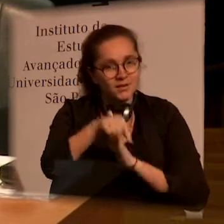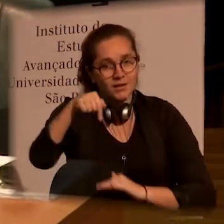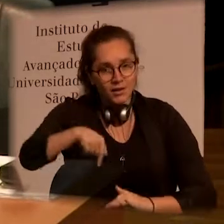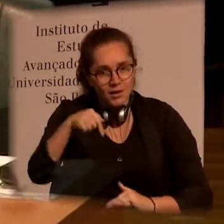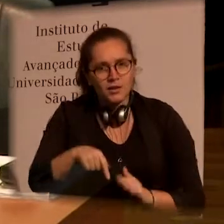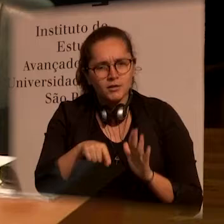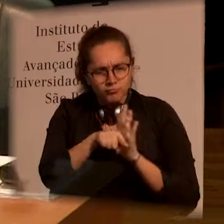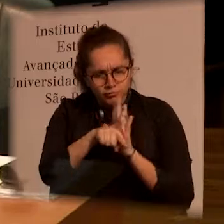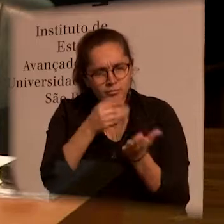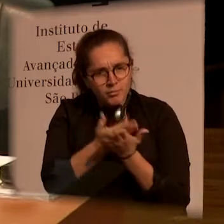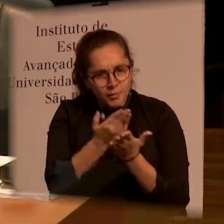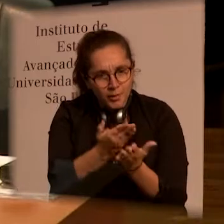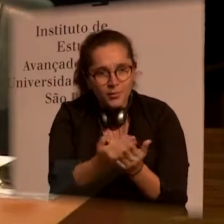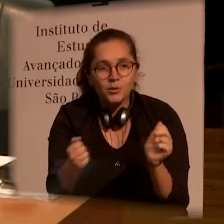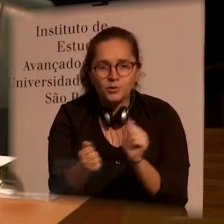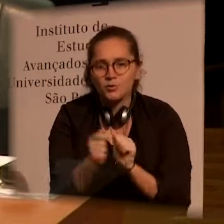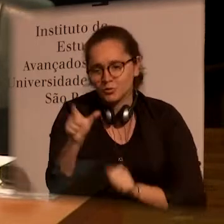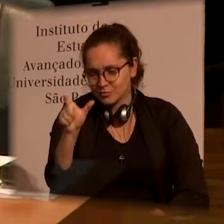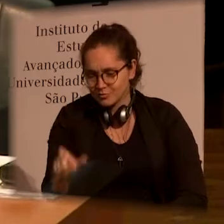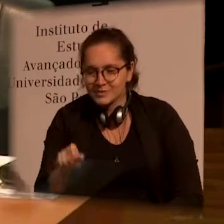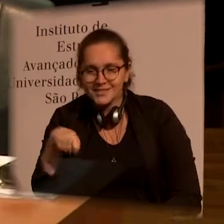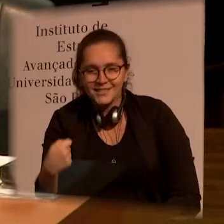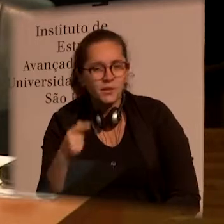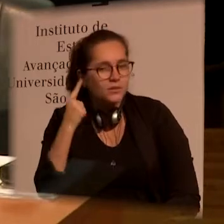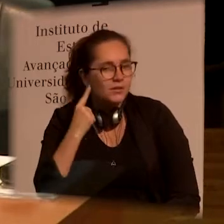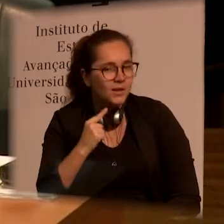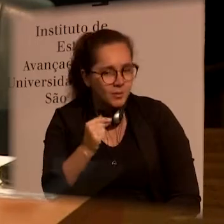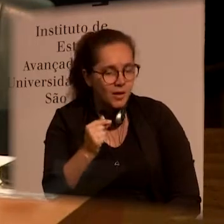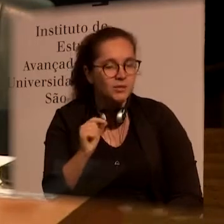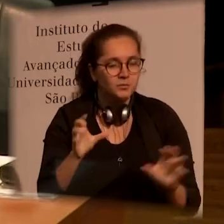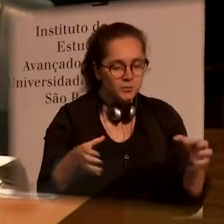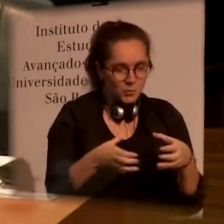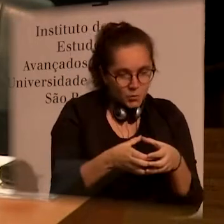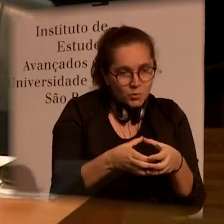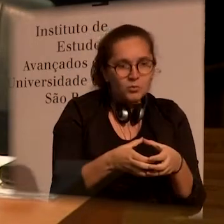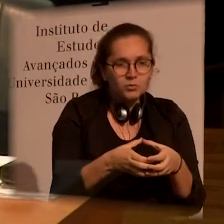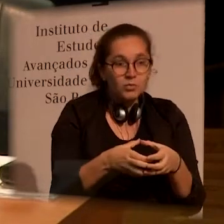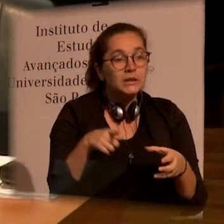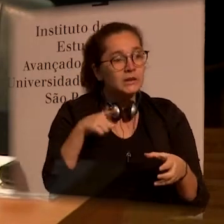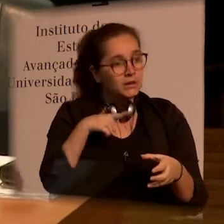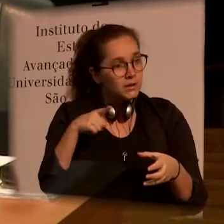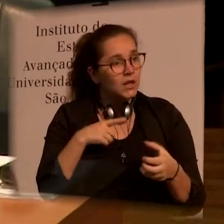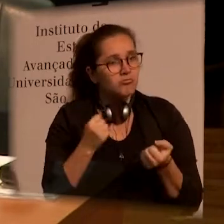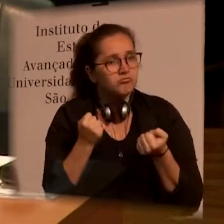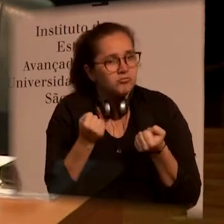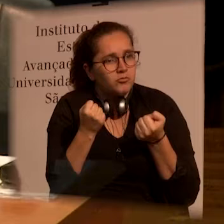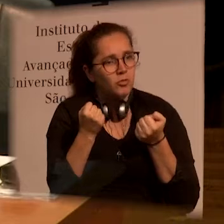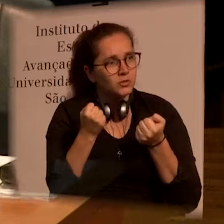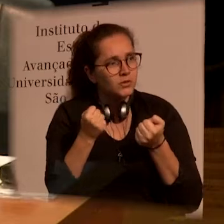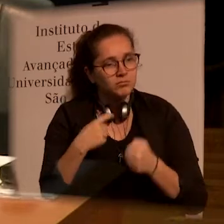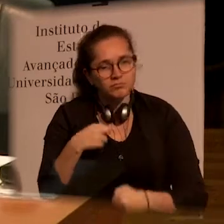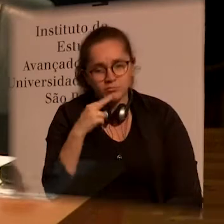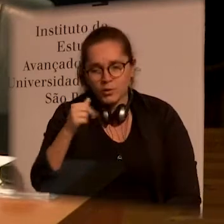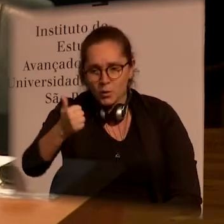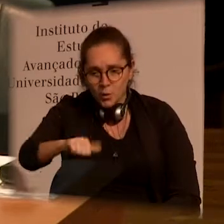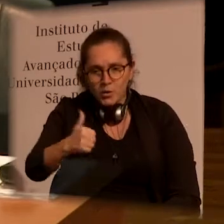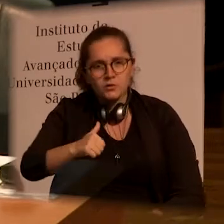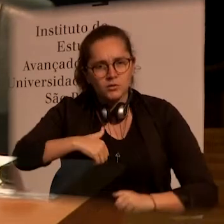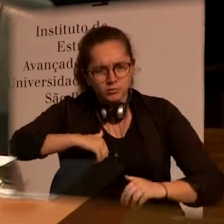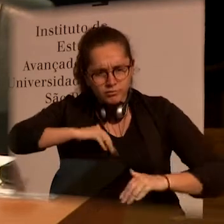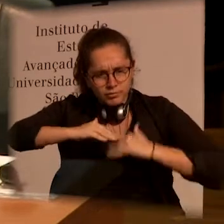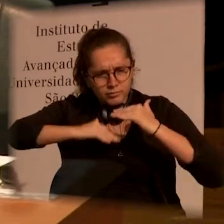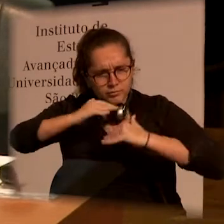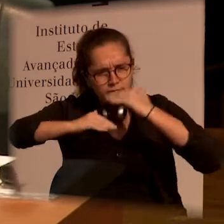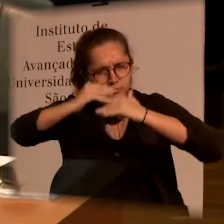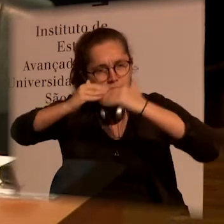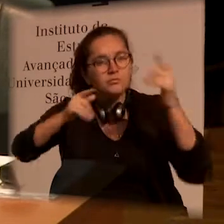link her to the research strain that was developed by Professor Linamara, Professor with a great potential